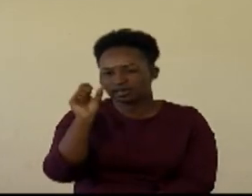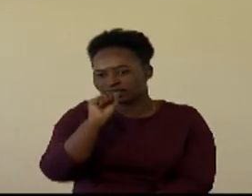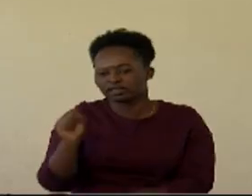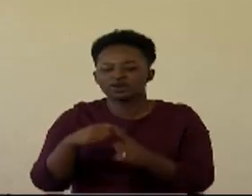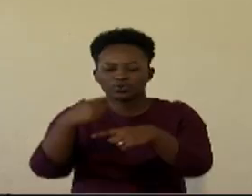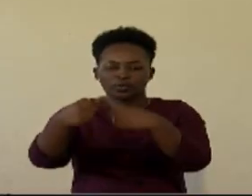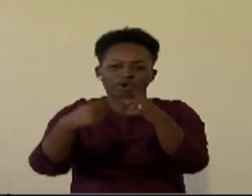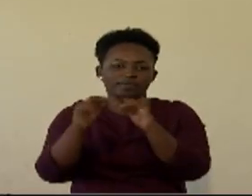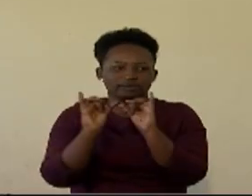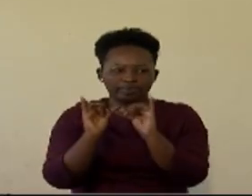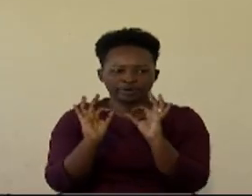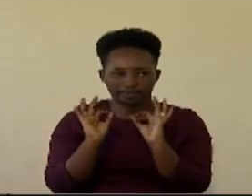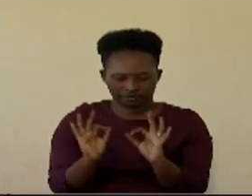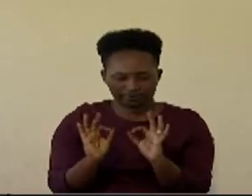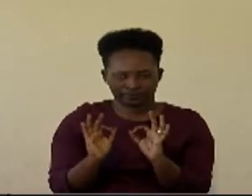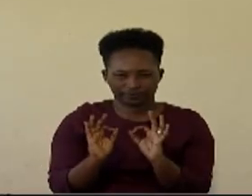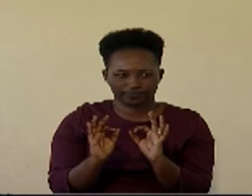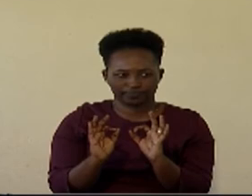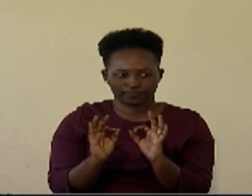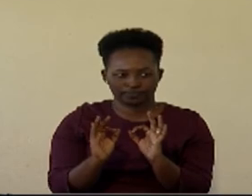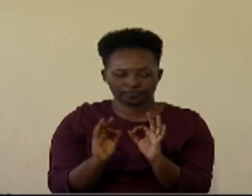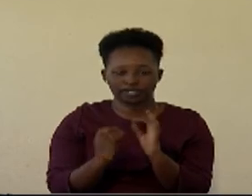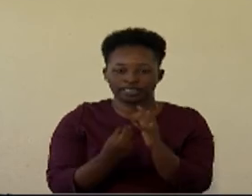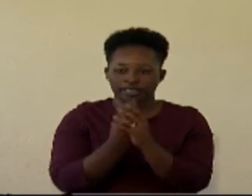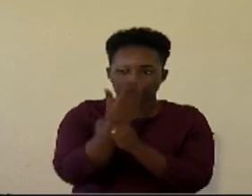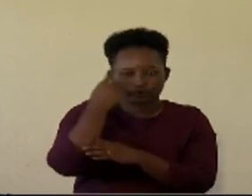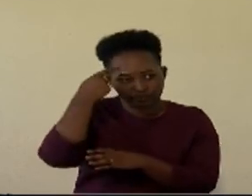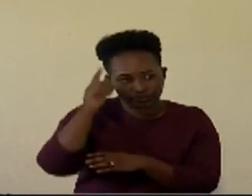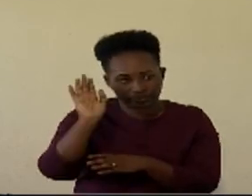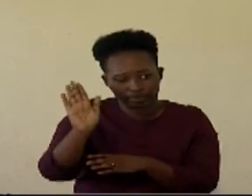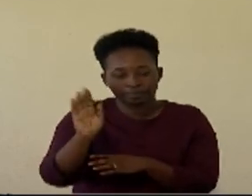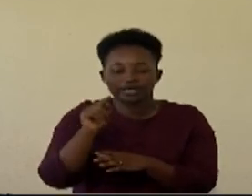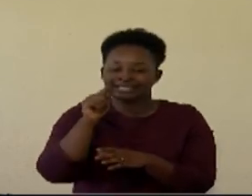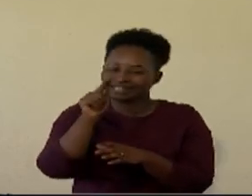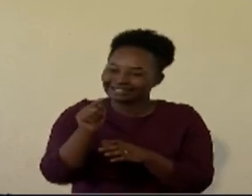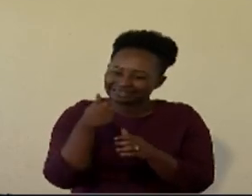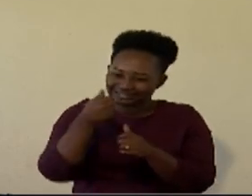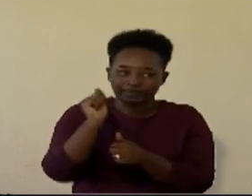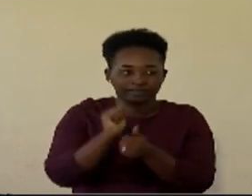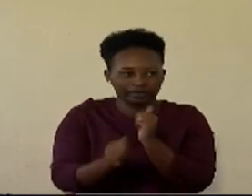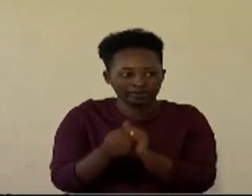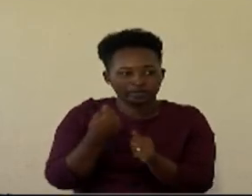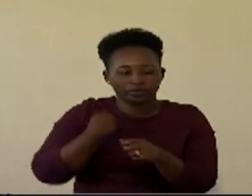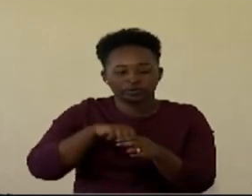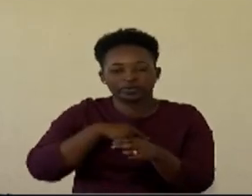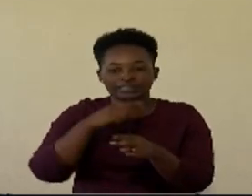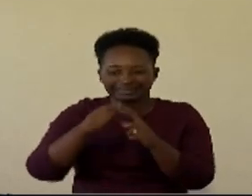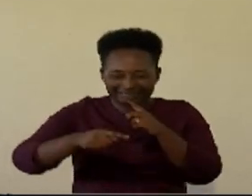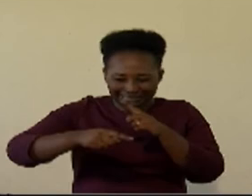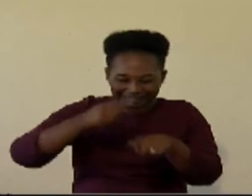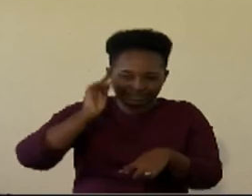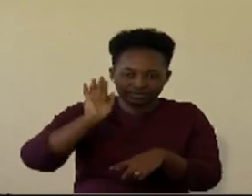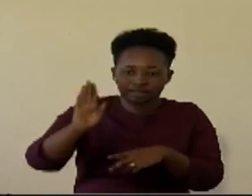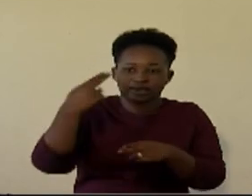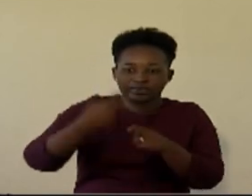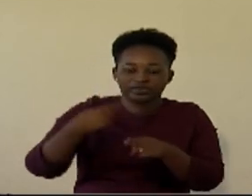they patrol the body they look for them they punch them we call them killer cells if you can